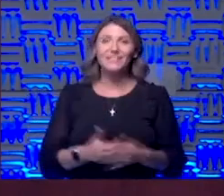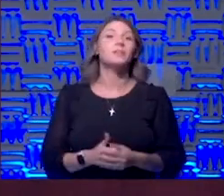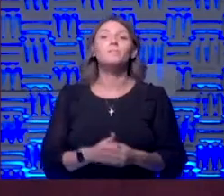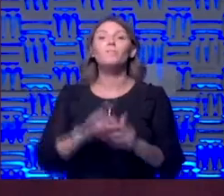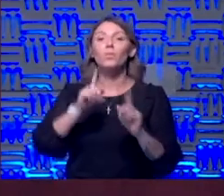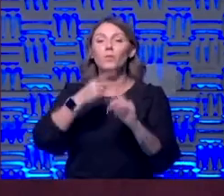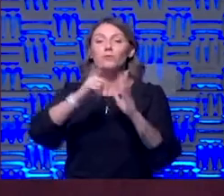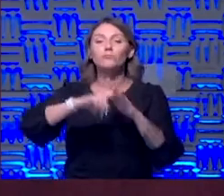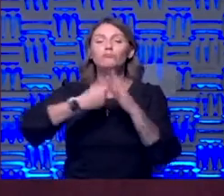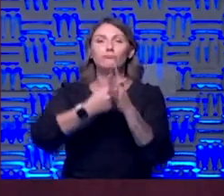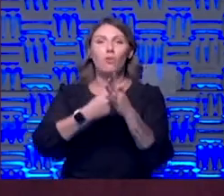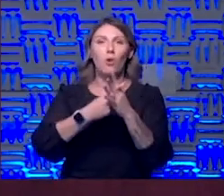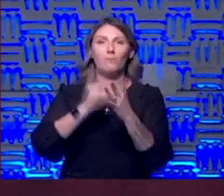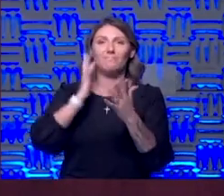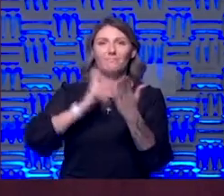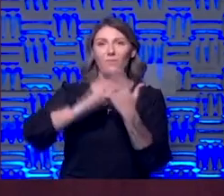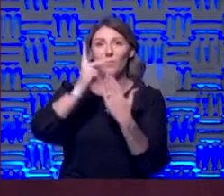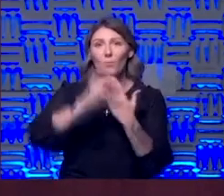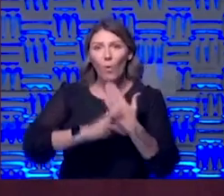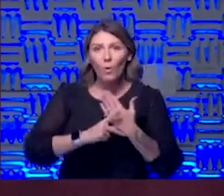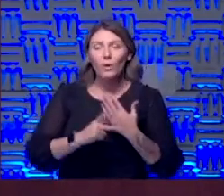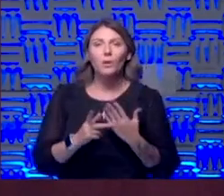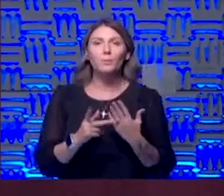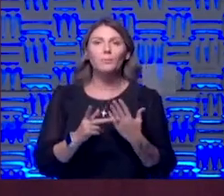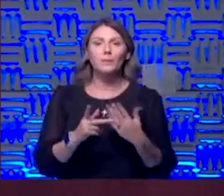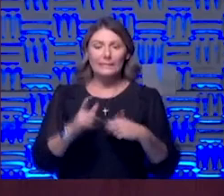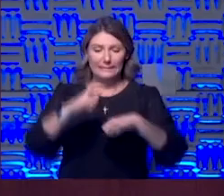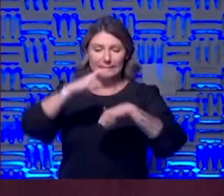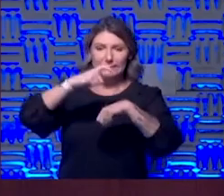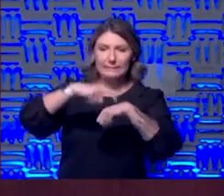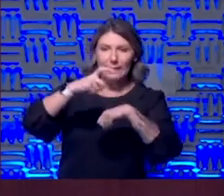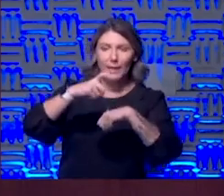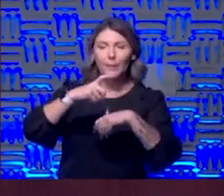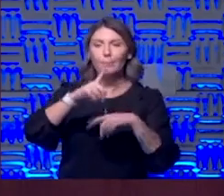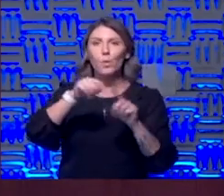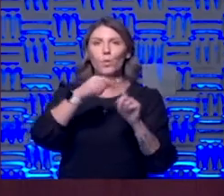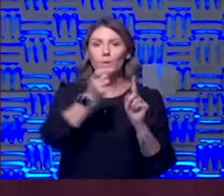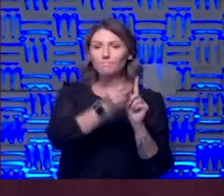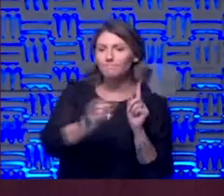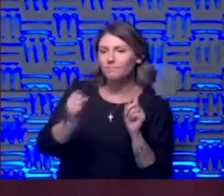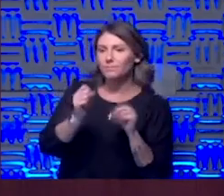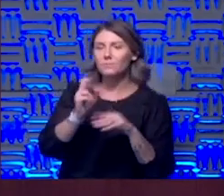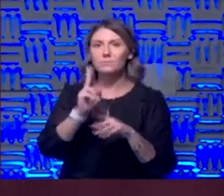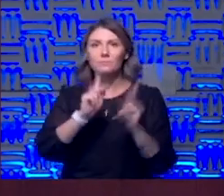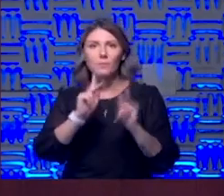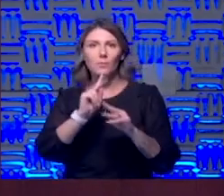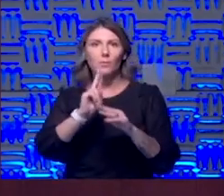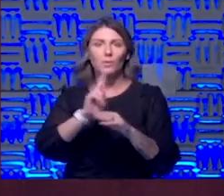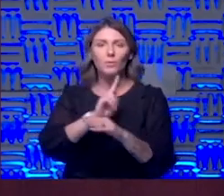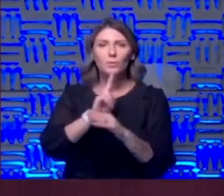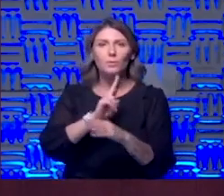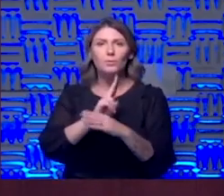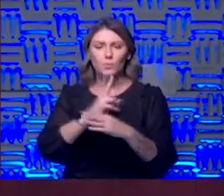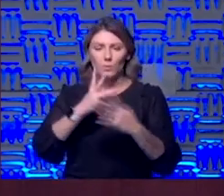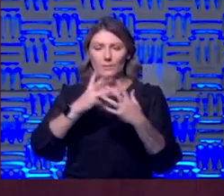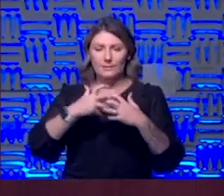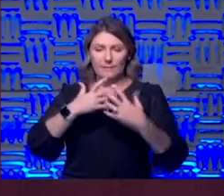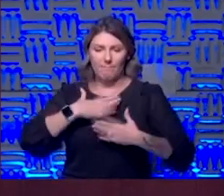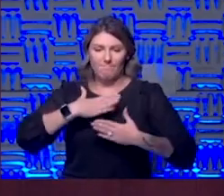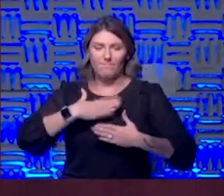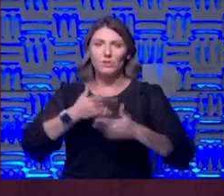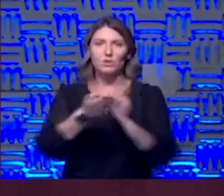started this program i said the the time of putting people on ventilators have changed a little bit